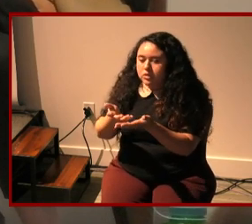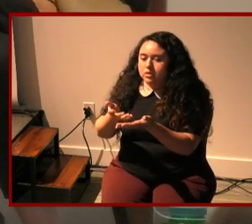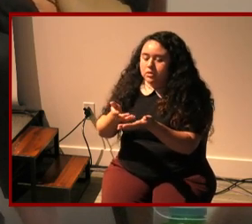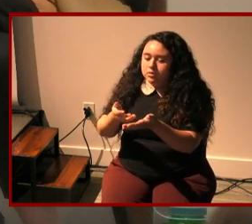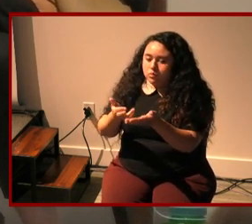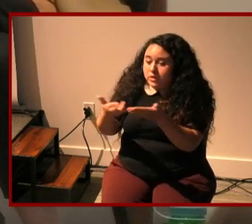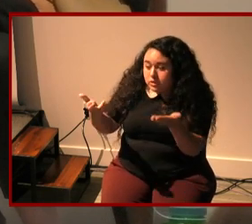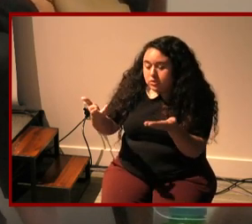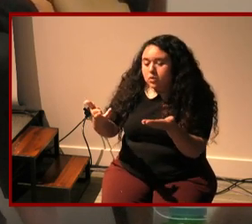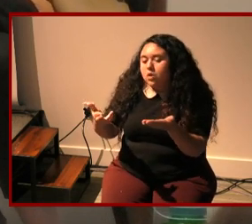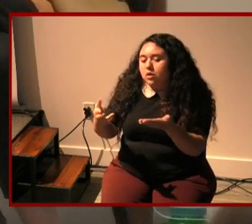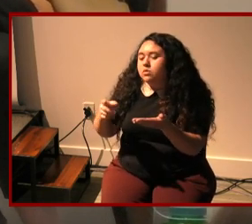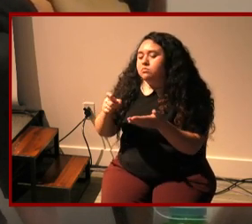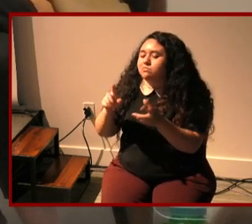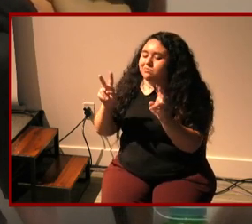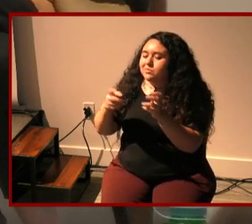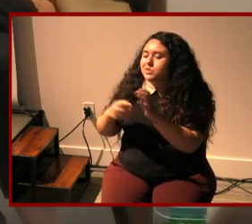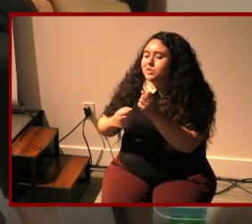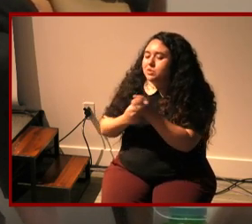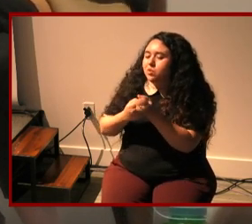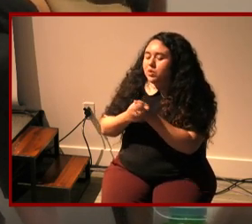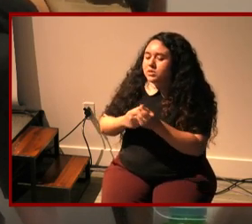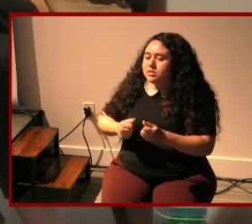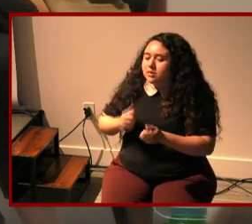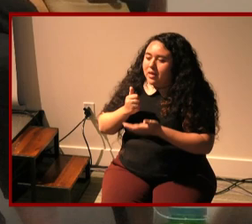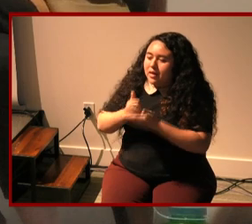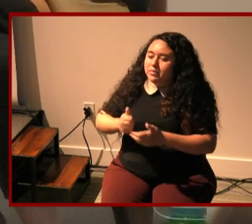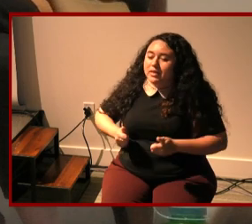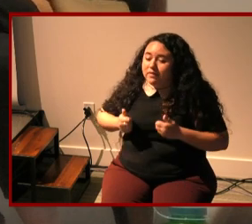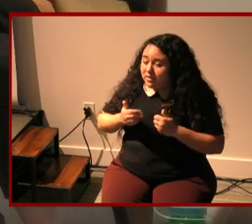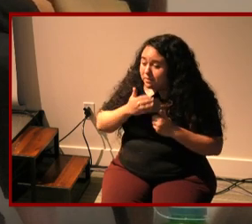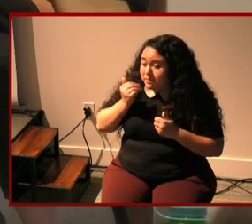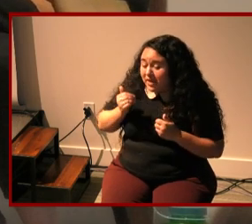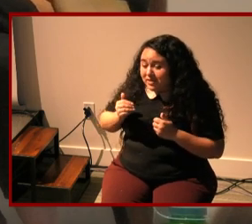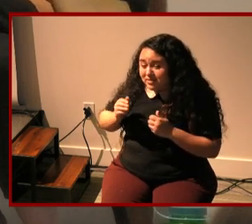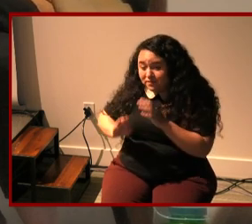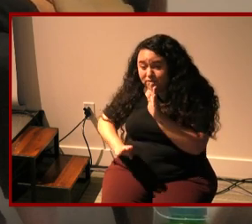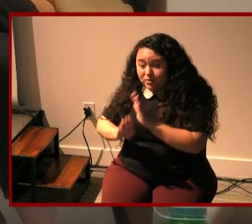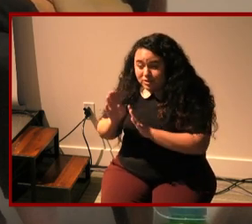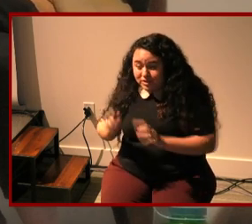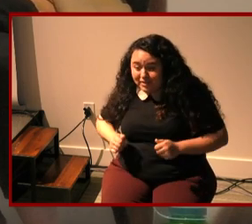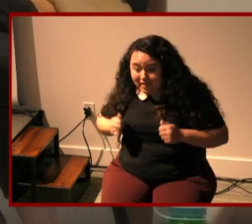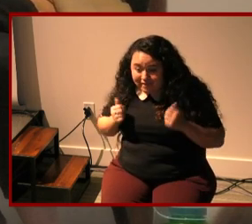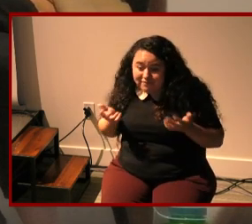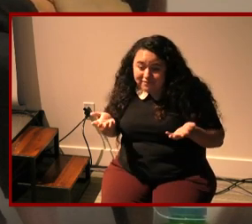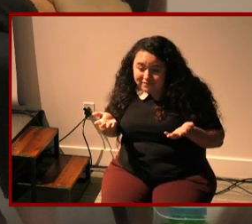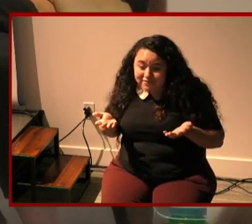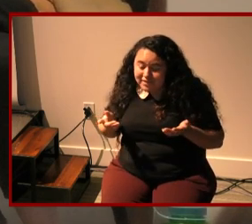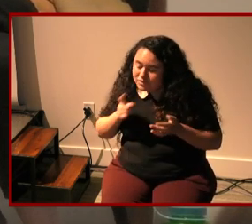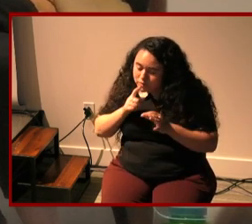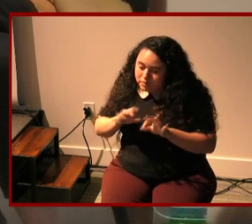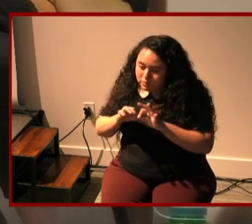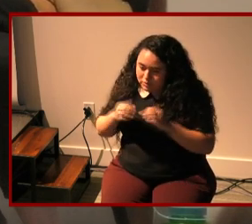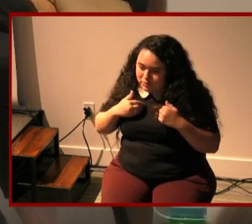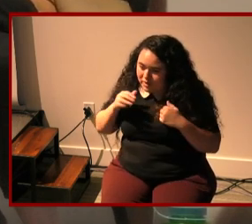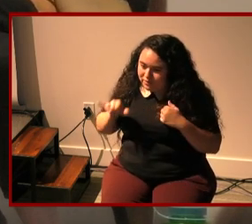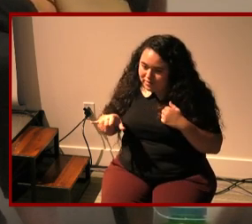supports um to help them live their best most flourishing lives and i think that it's important